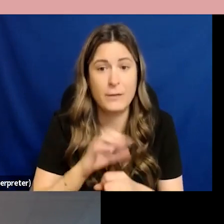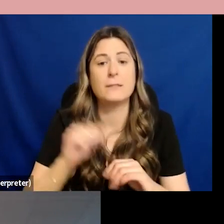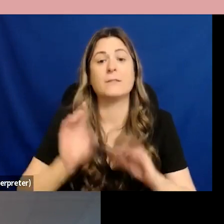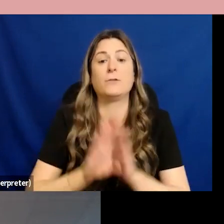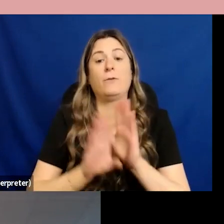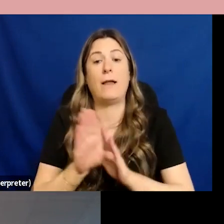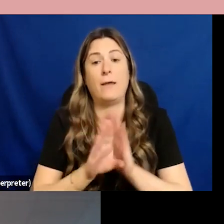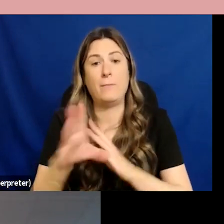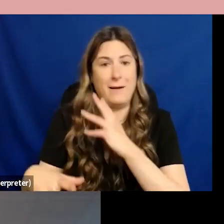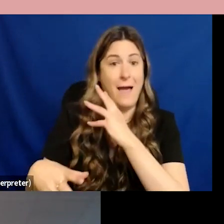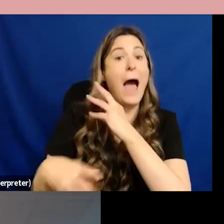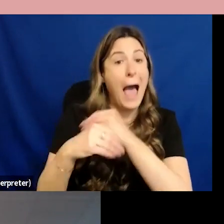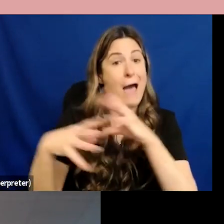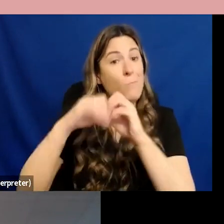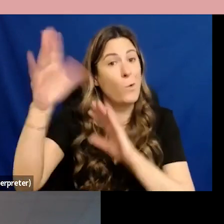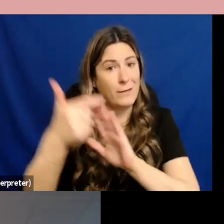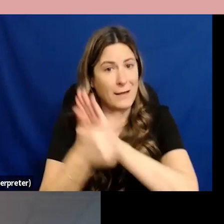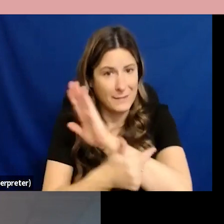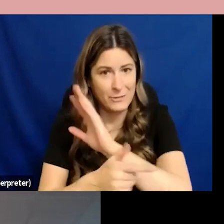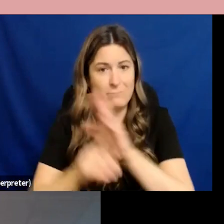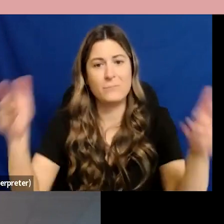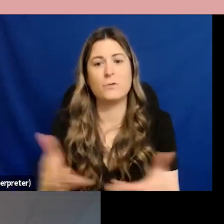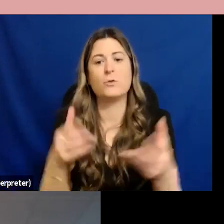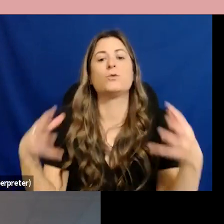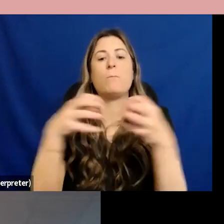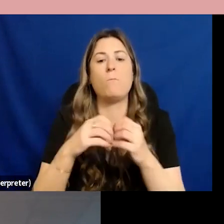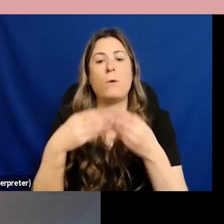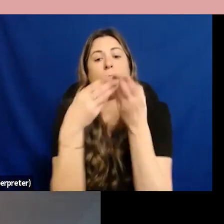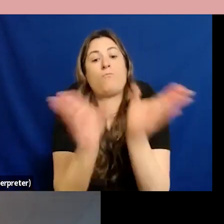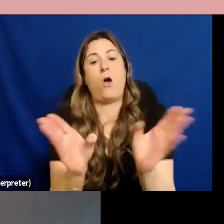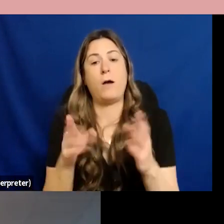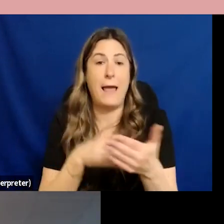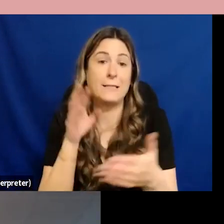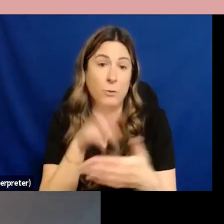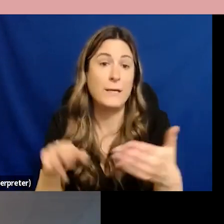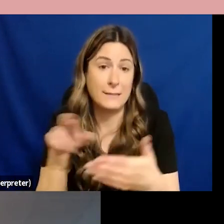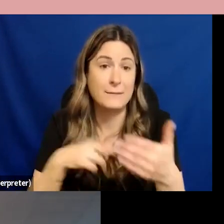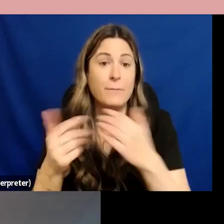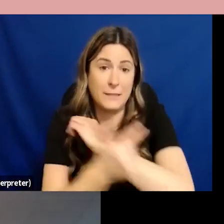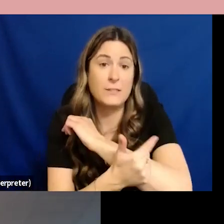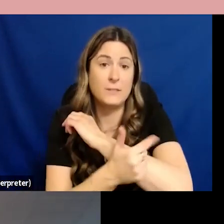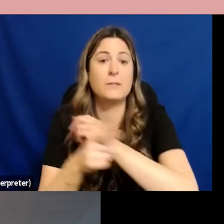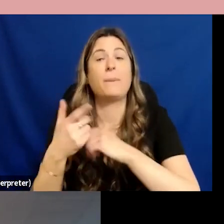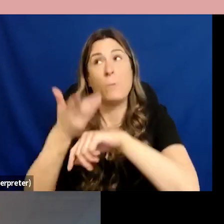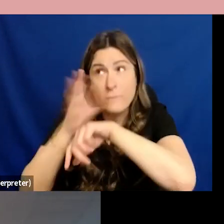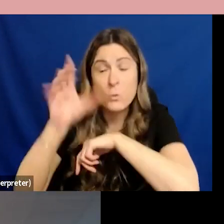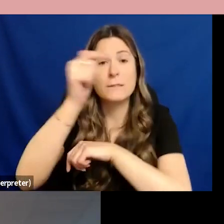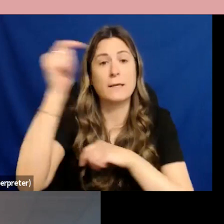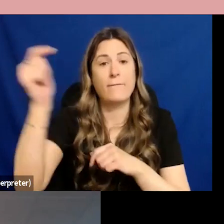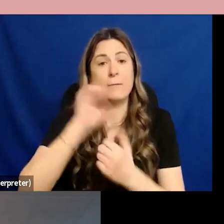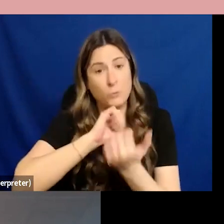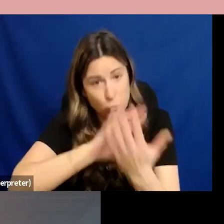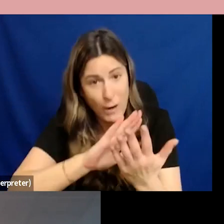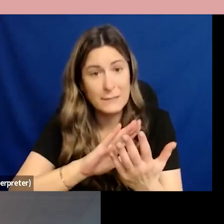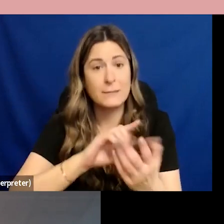that that piece of legislation to introduce broader anti-racism legislation that will require government to address systemic racism and racial